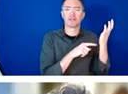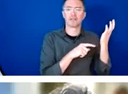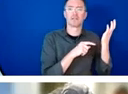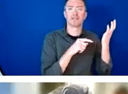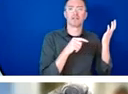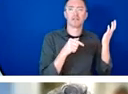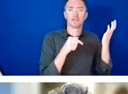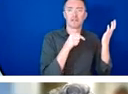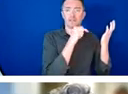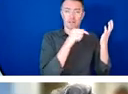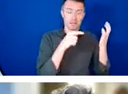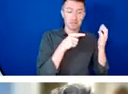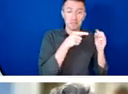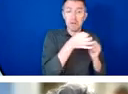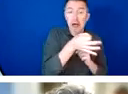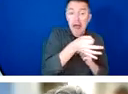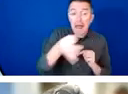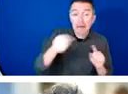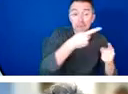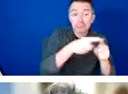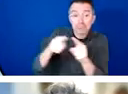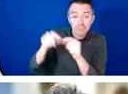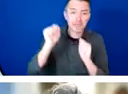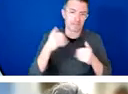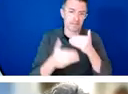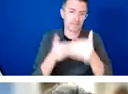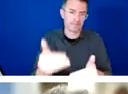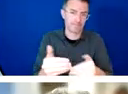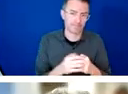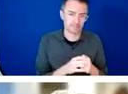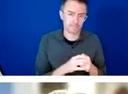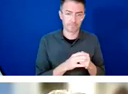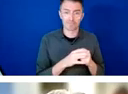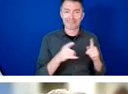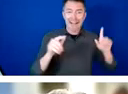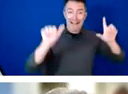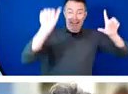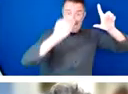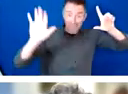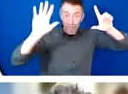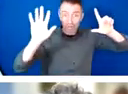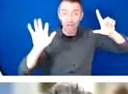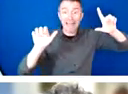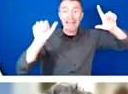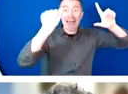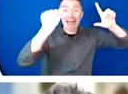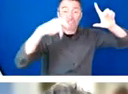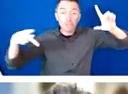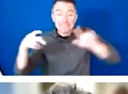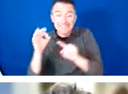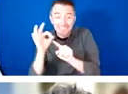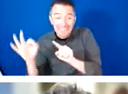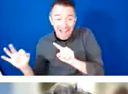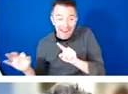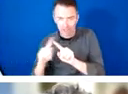in Asia, it is the Pacific Islands, Africa or the Caribbean, climate disasters are hitting